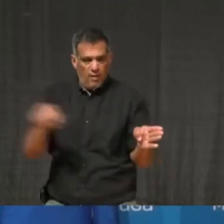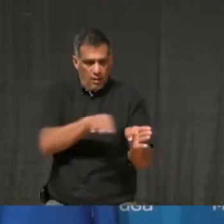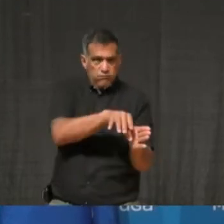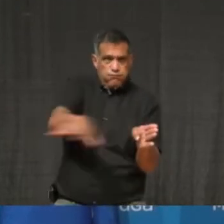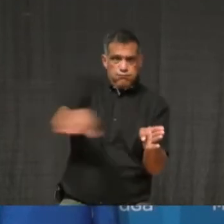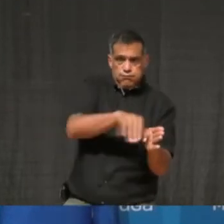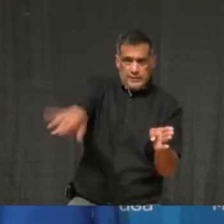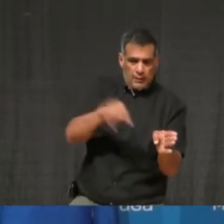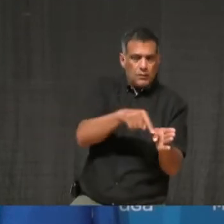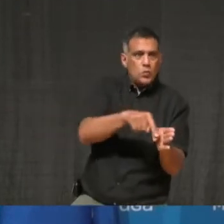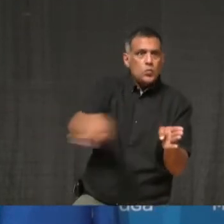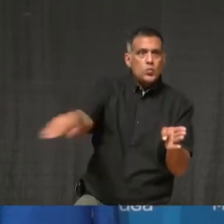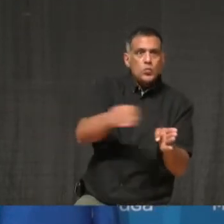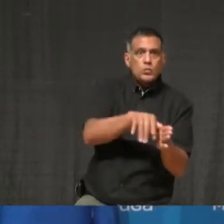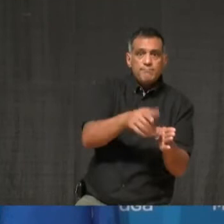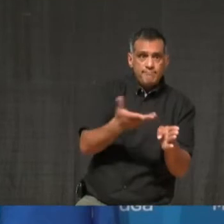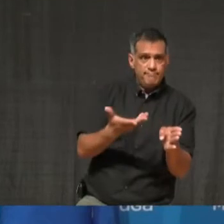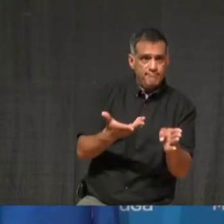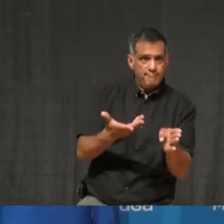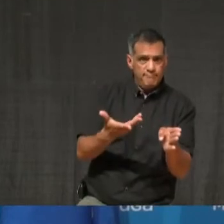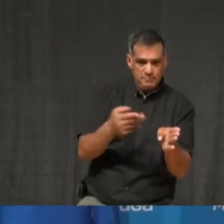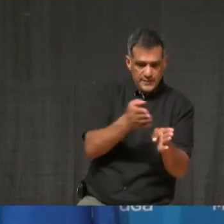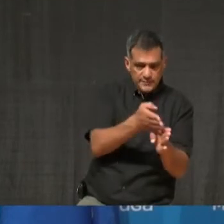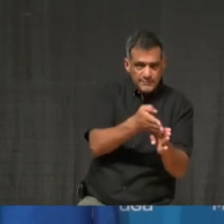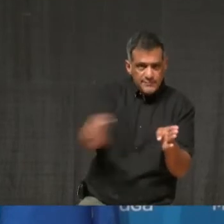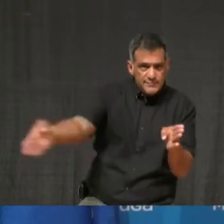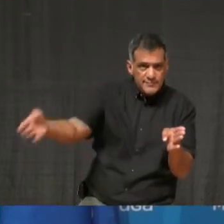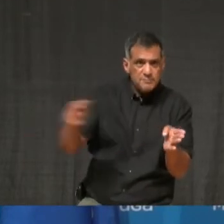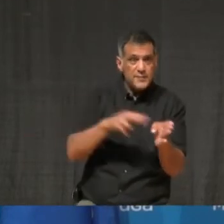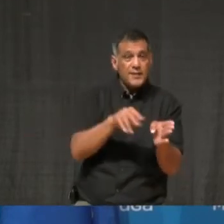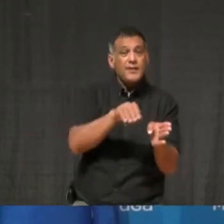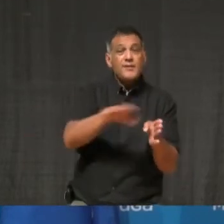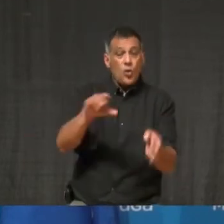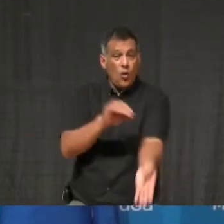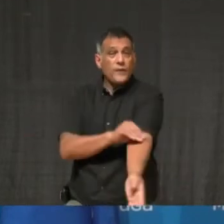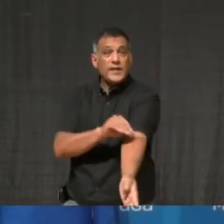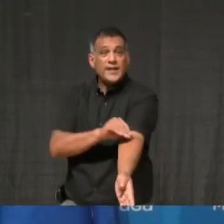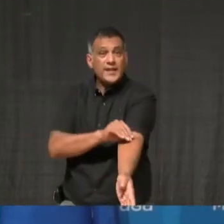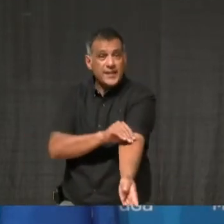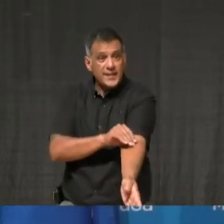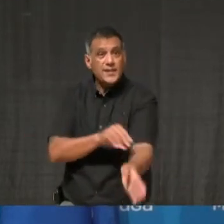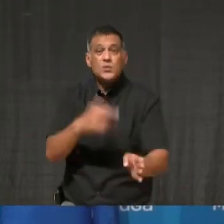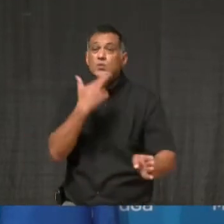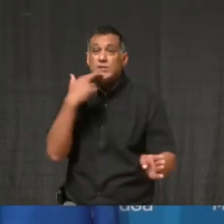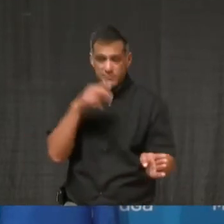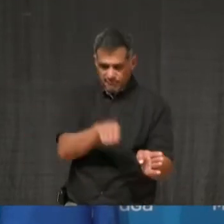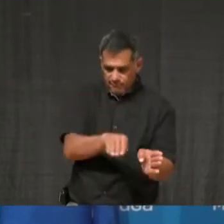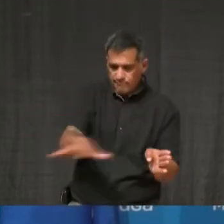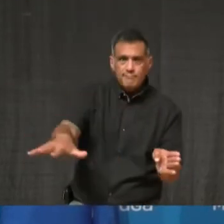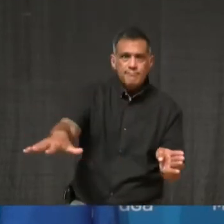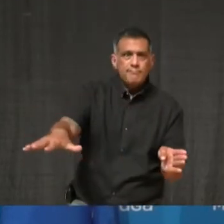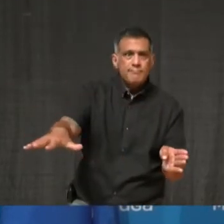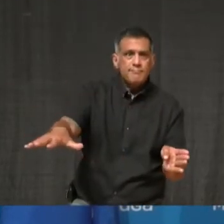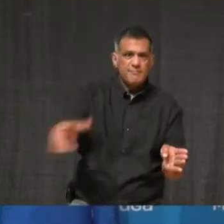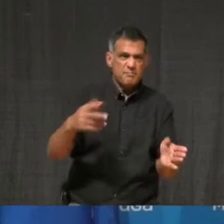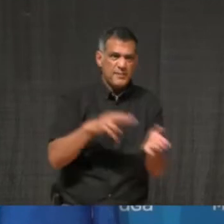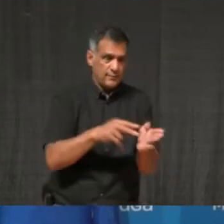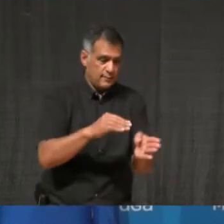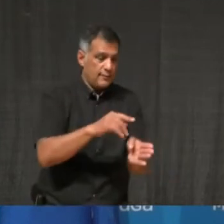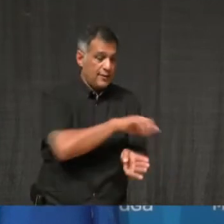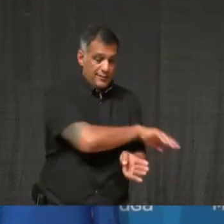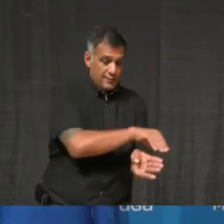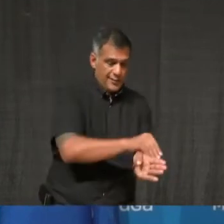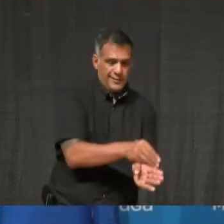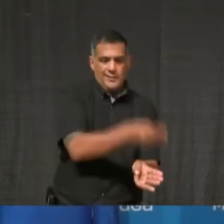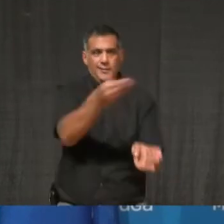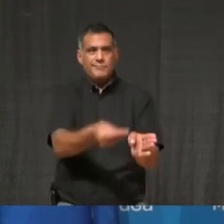to the south side of the same street, which is Oakville, and gone to those restaurants instead. So there is that crossover, and it hasn't affected their